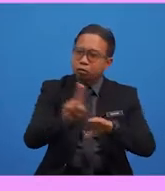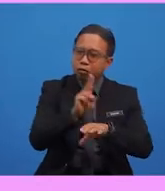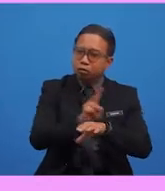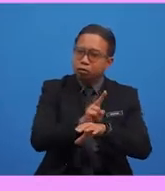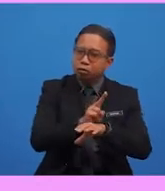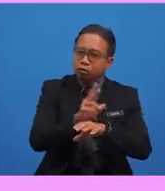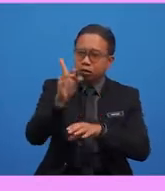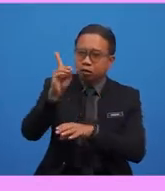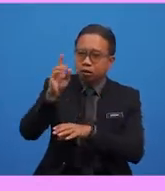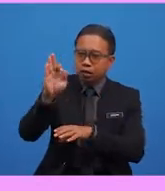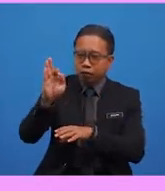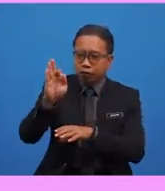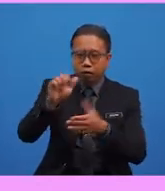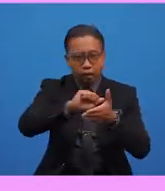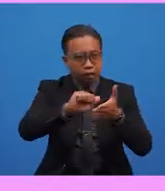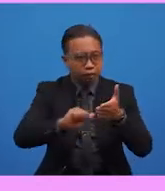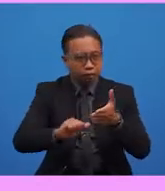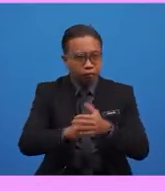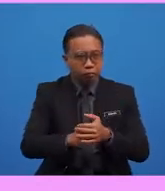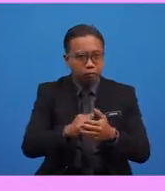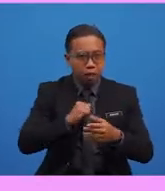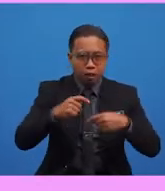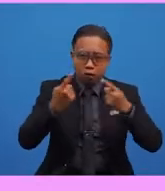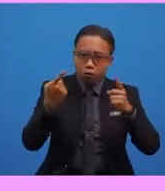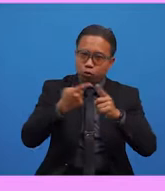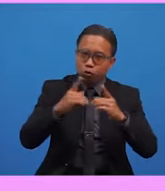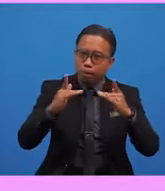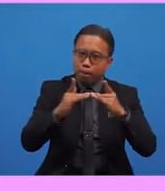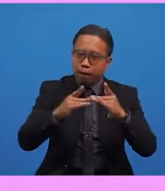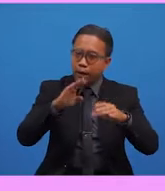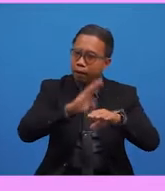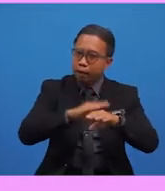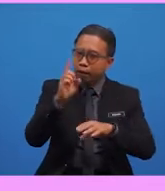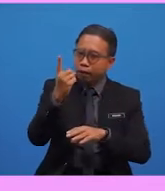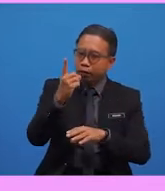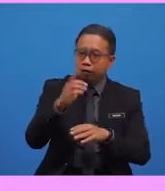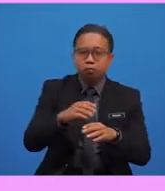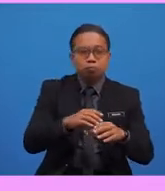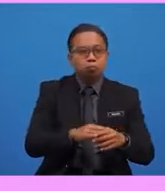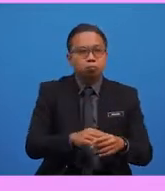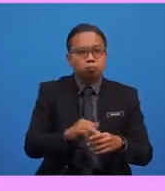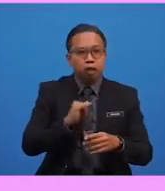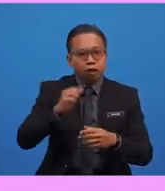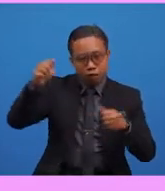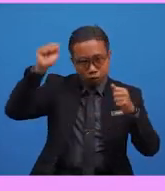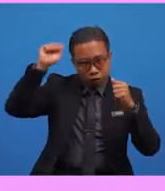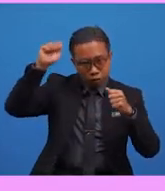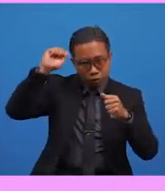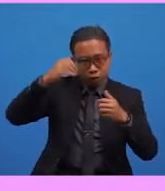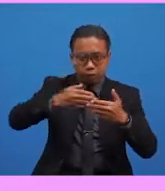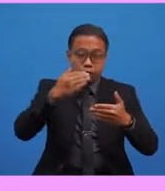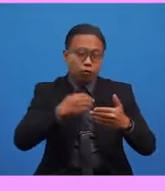article. For example, I go to bed at 11 o'clock. I shower before breakfast.